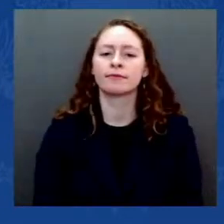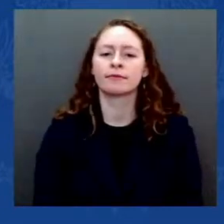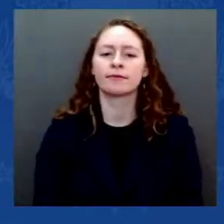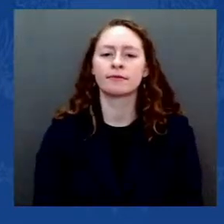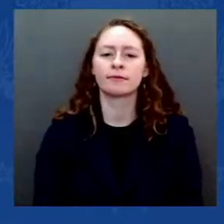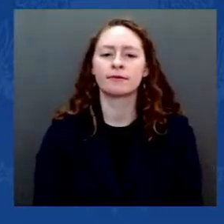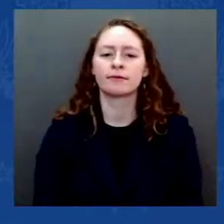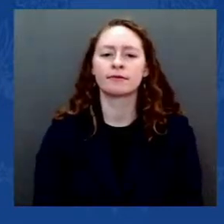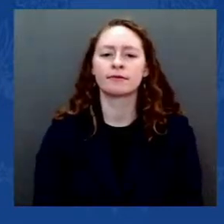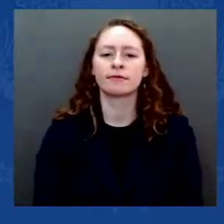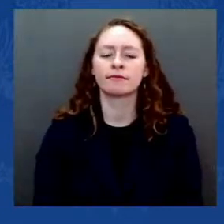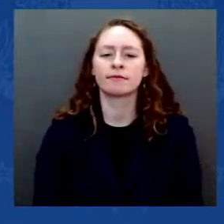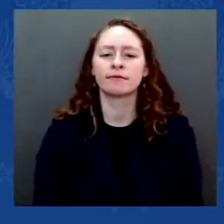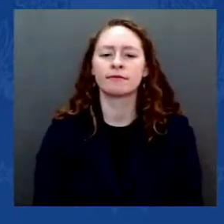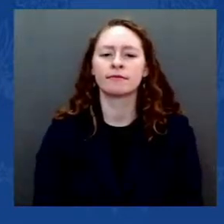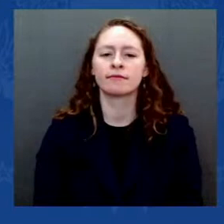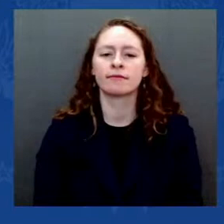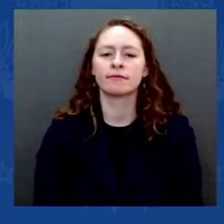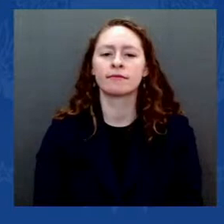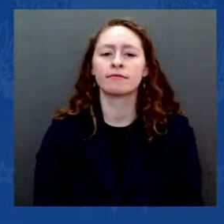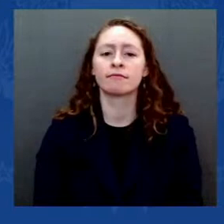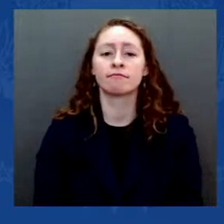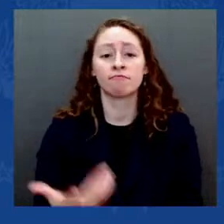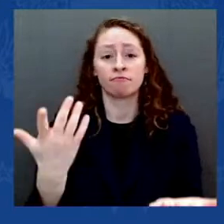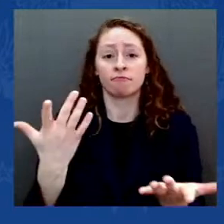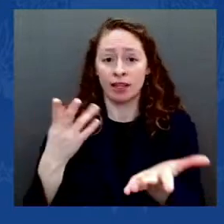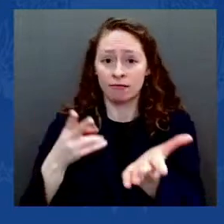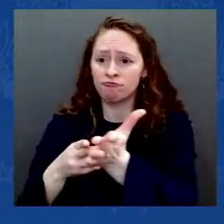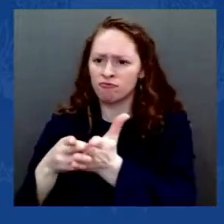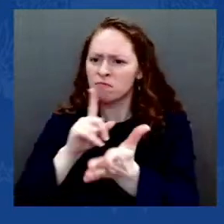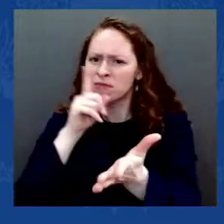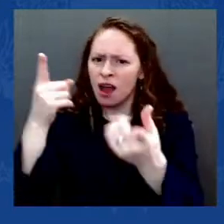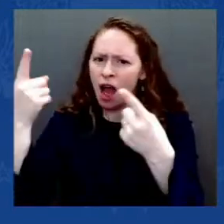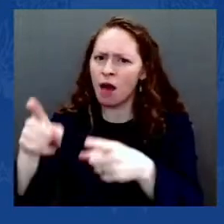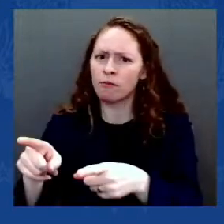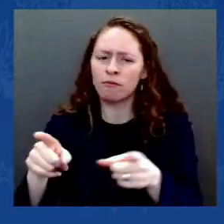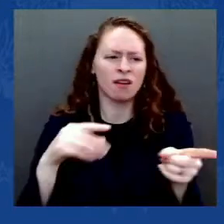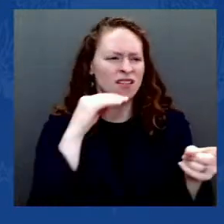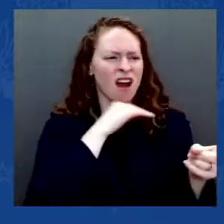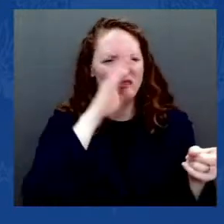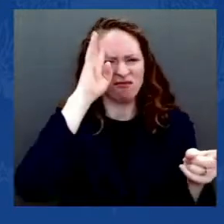Lies conceived and spread for profit and power.